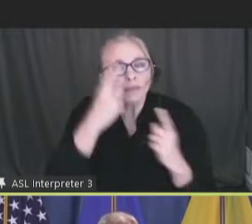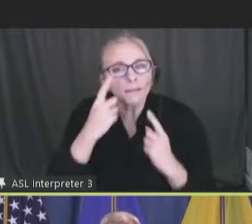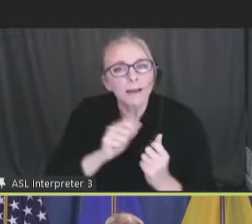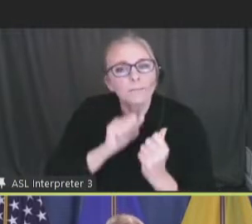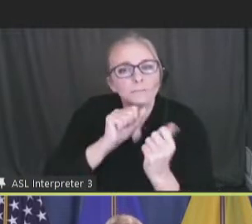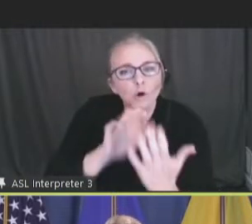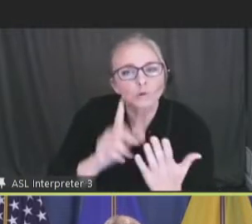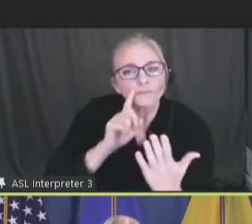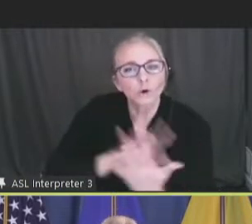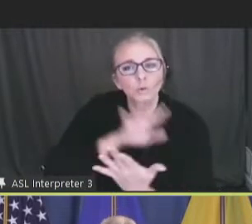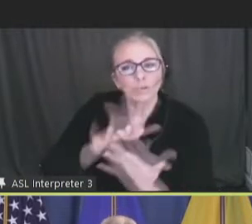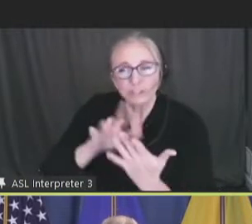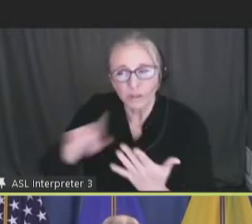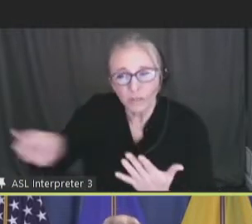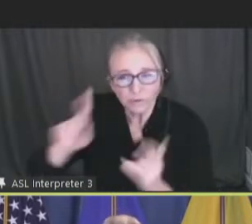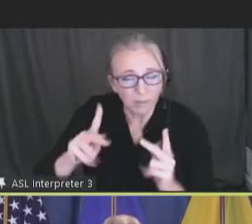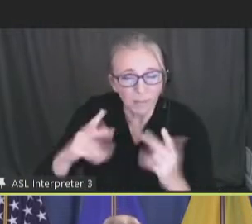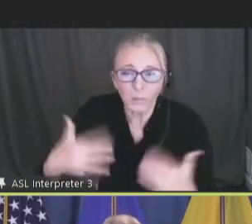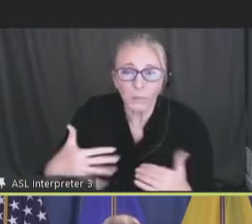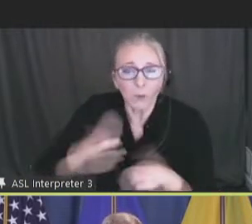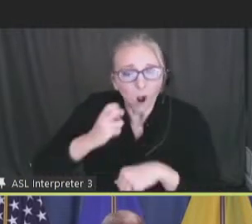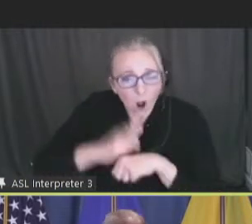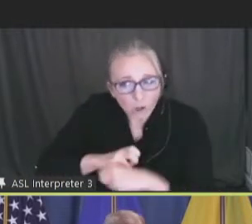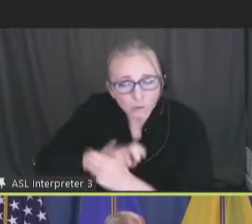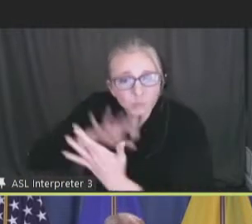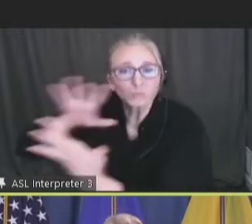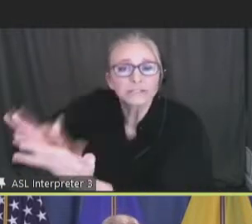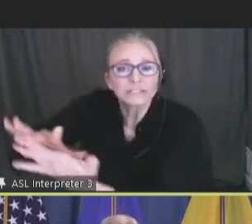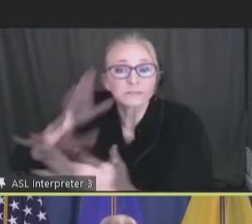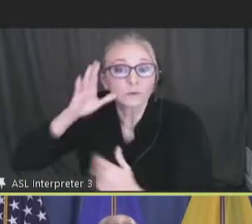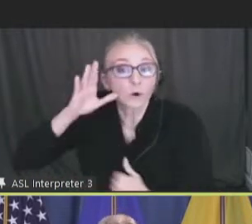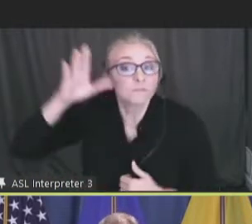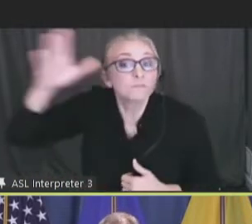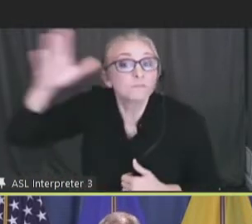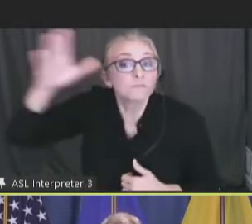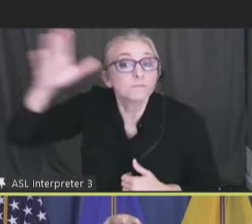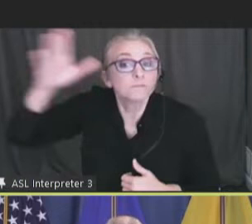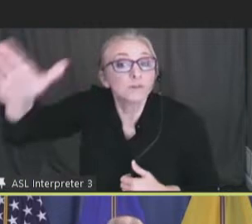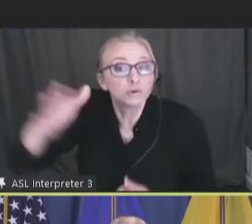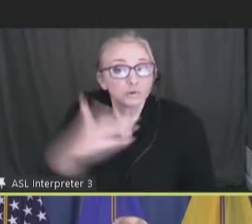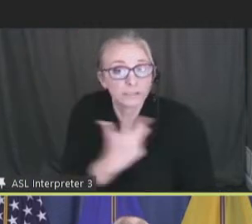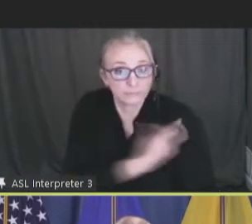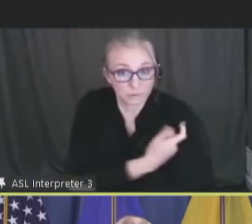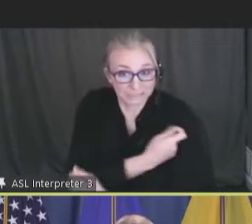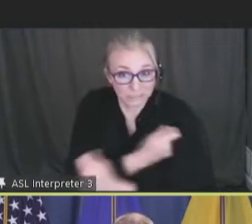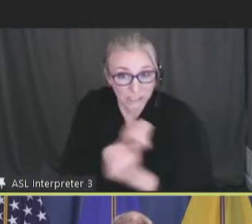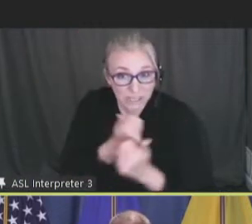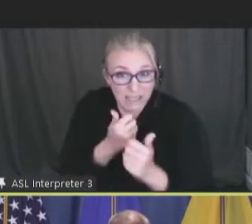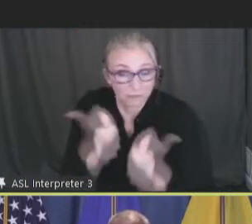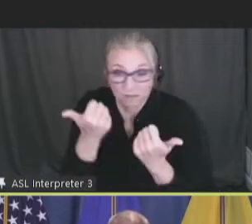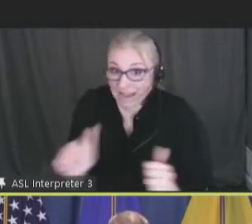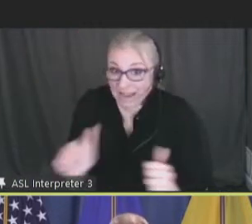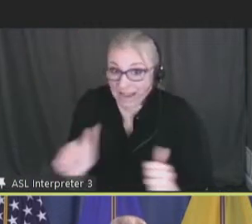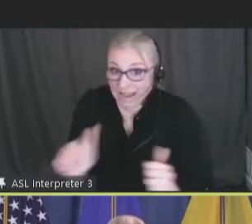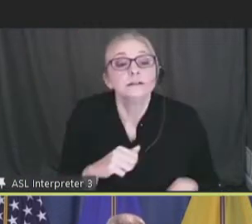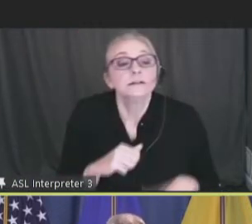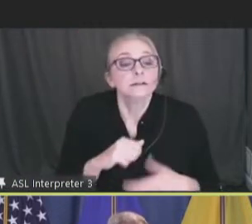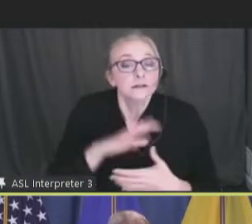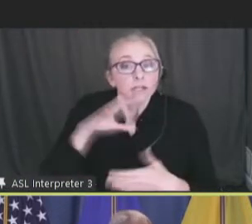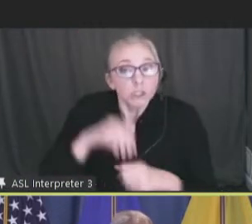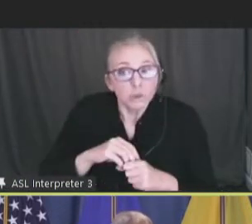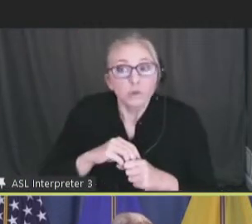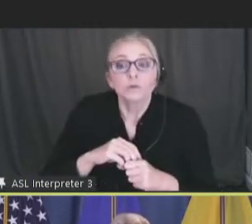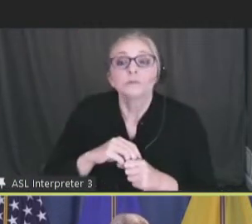reaching the hardest to reach populations for future immunization efforts of any kind include multiple